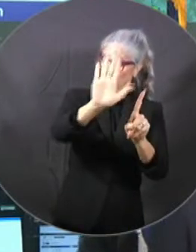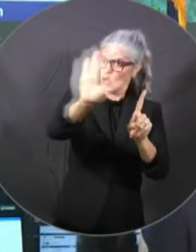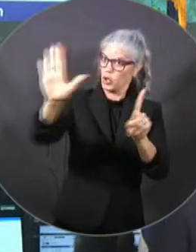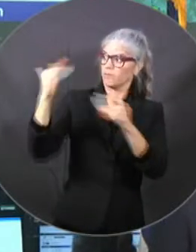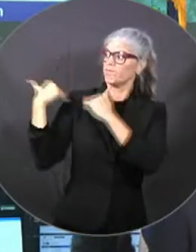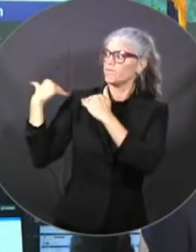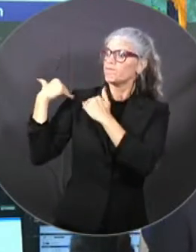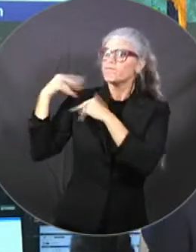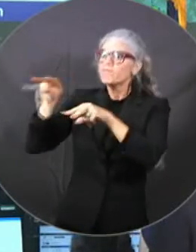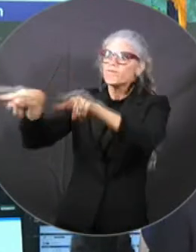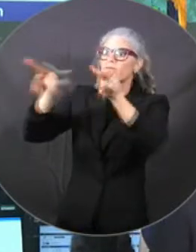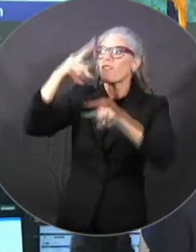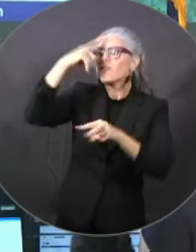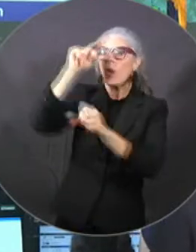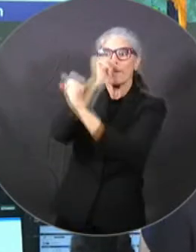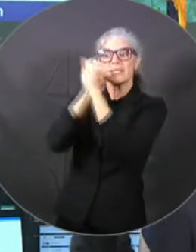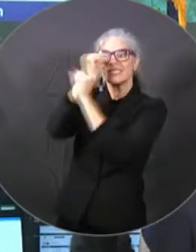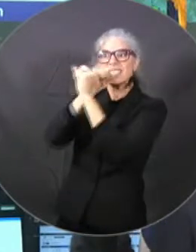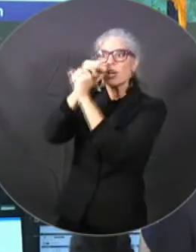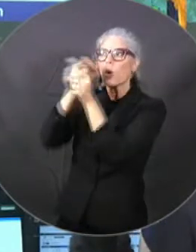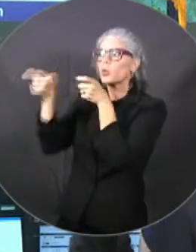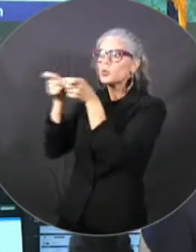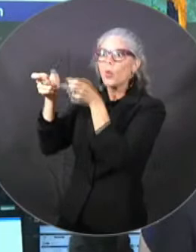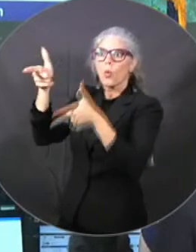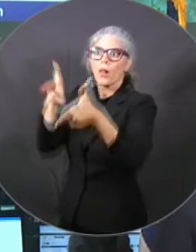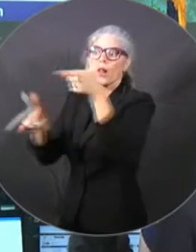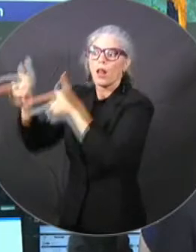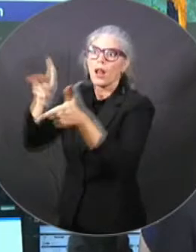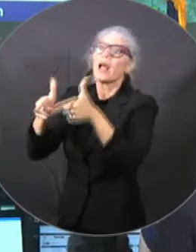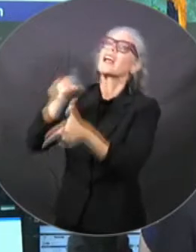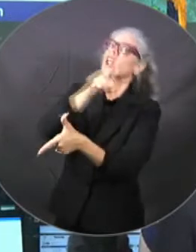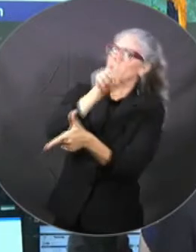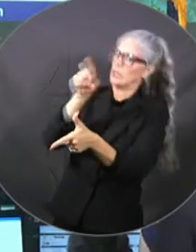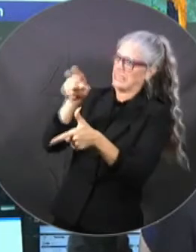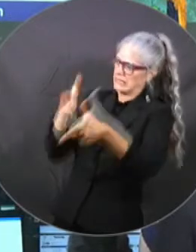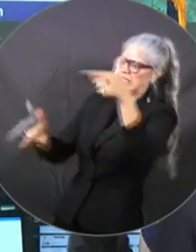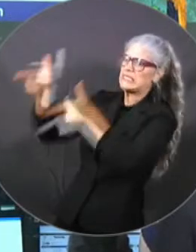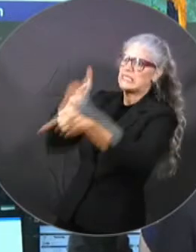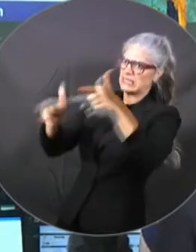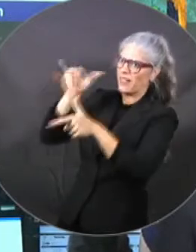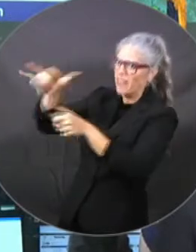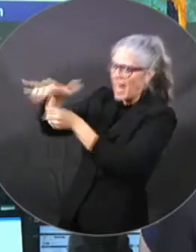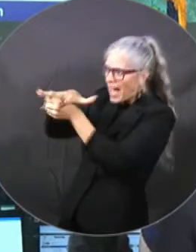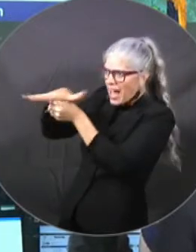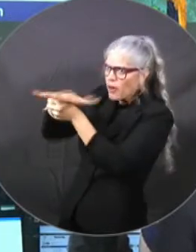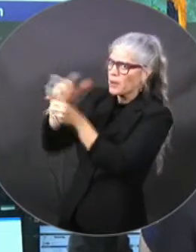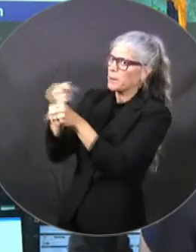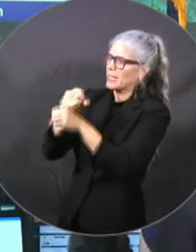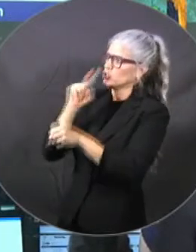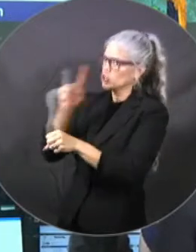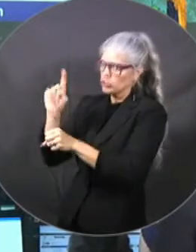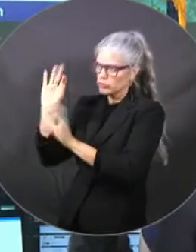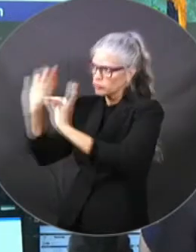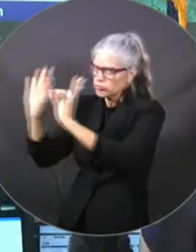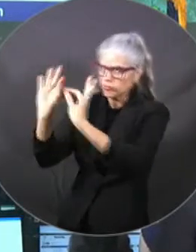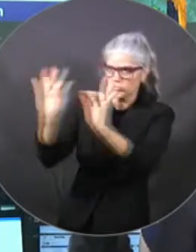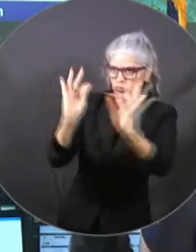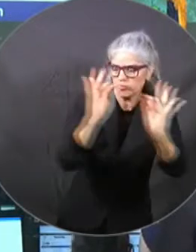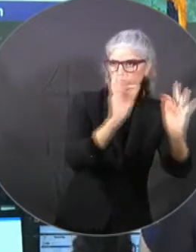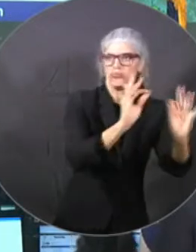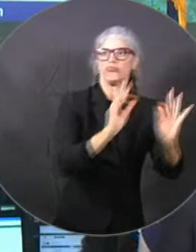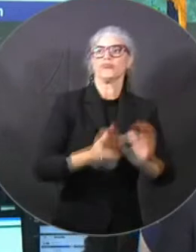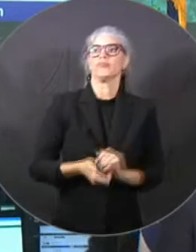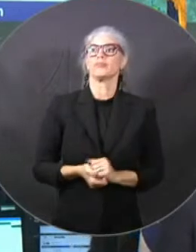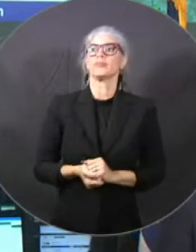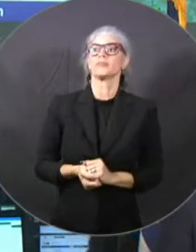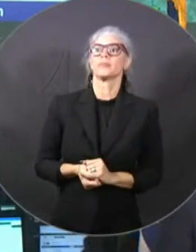taking care of those areas. Department of Agriculture is here to be helpful if necessary. Our ag law team led by Colonel Adams